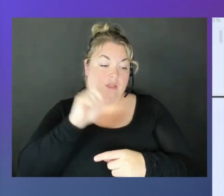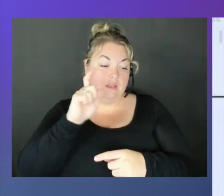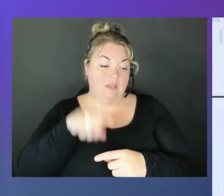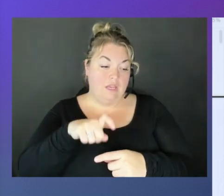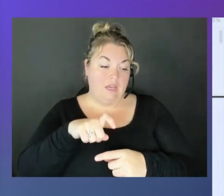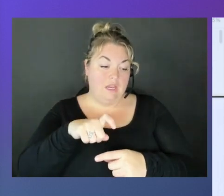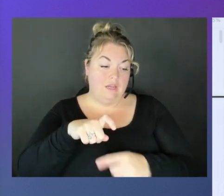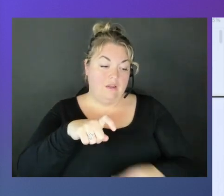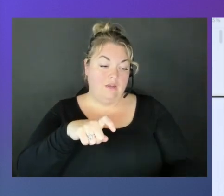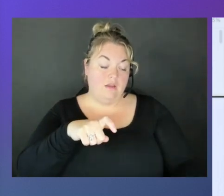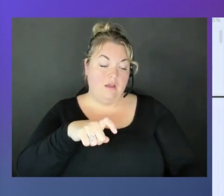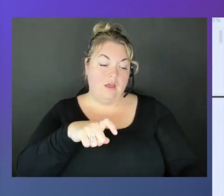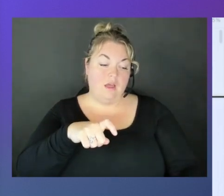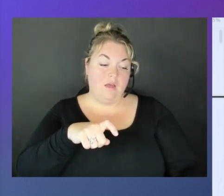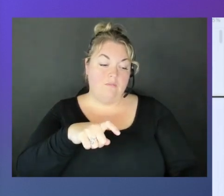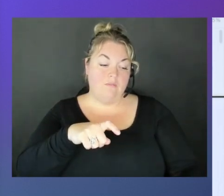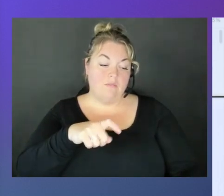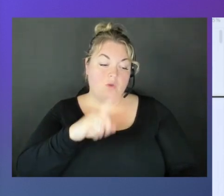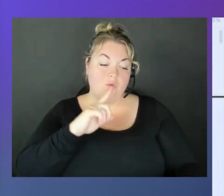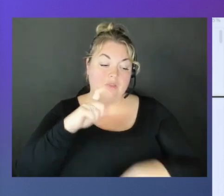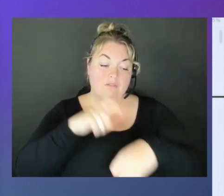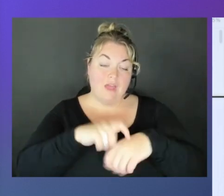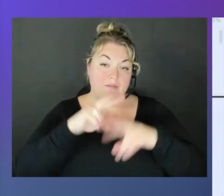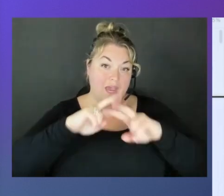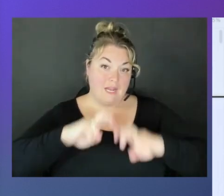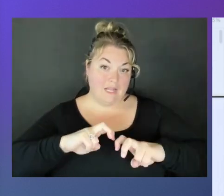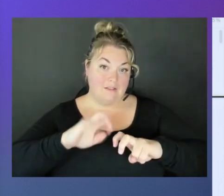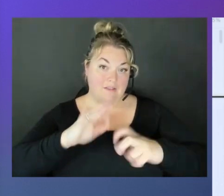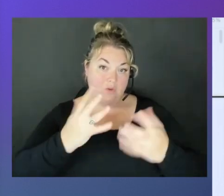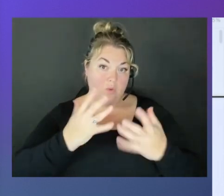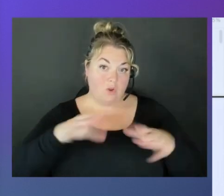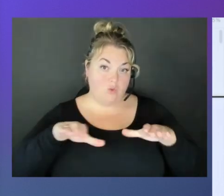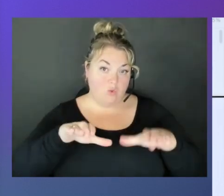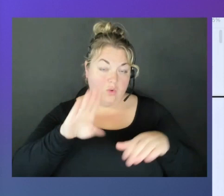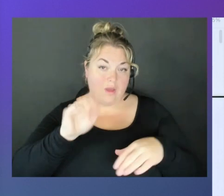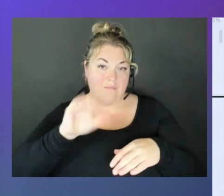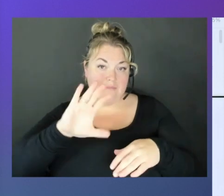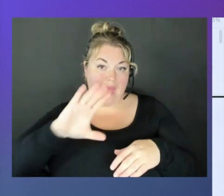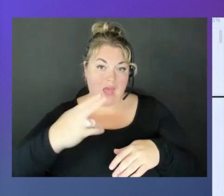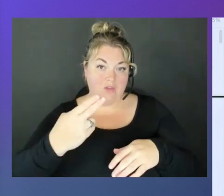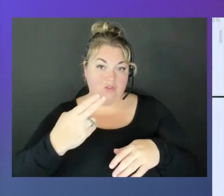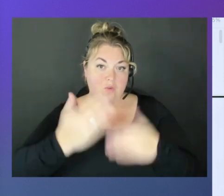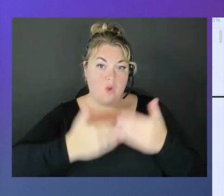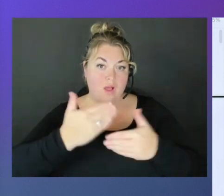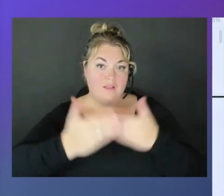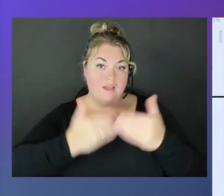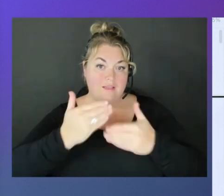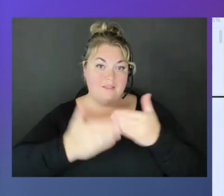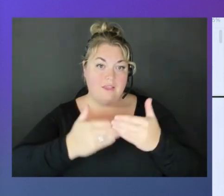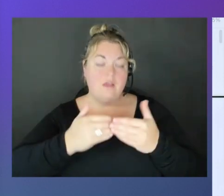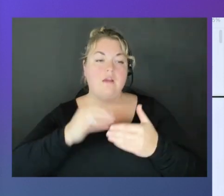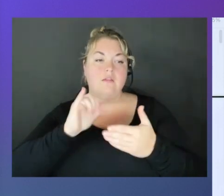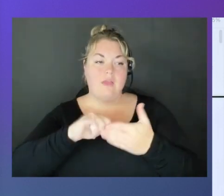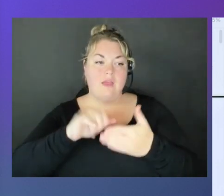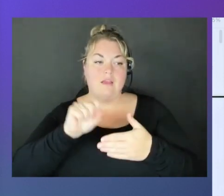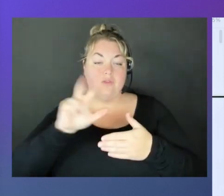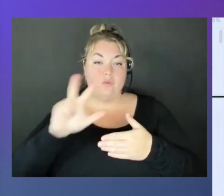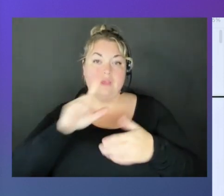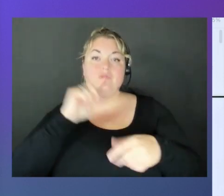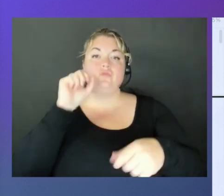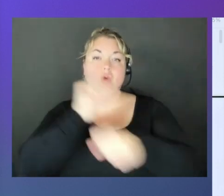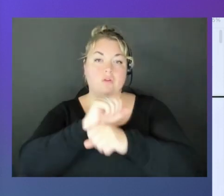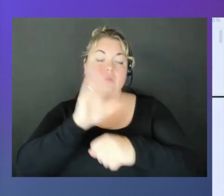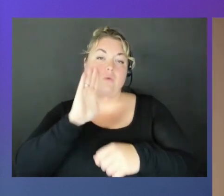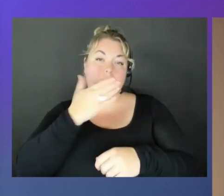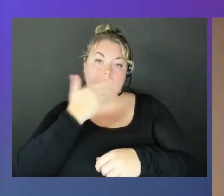analytics, if you want to do batch processing on big data, the S3 certainly will be a better